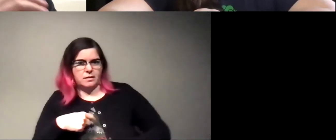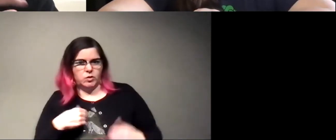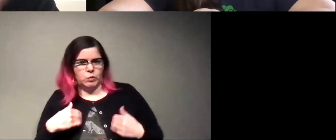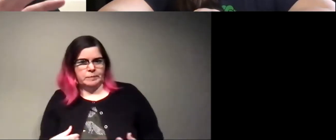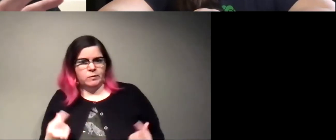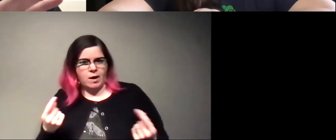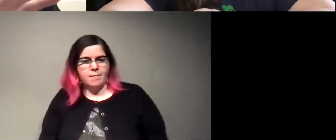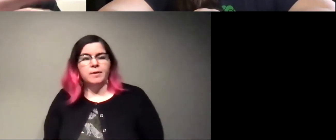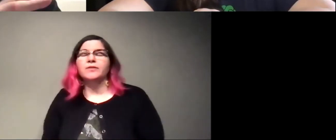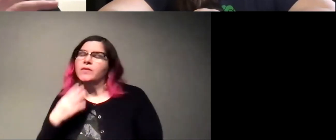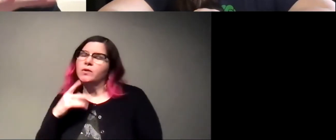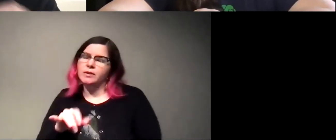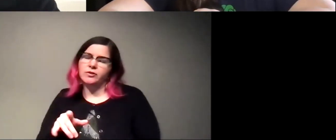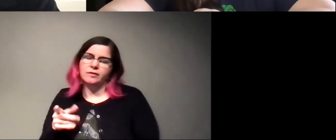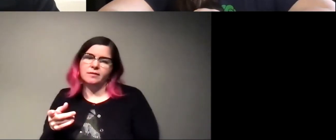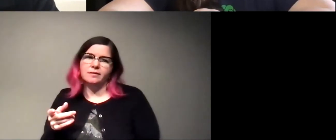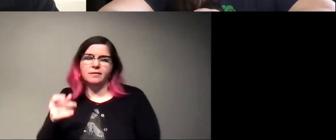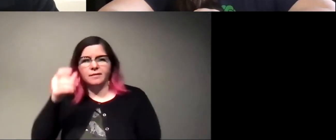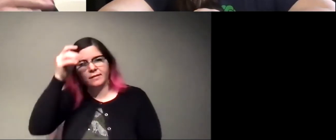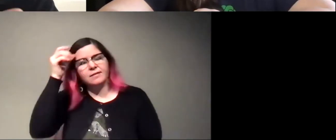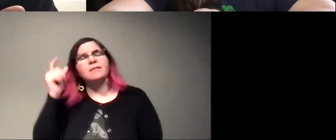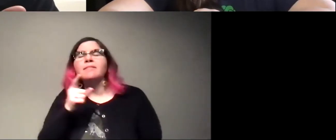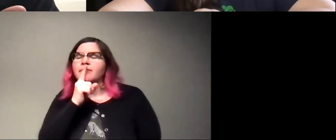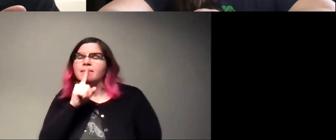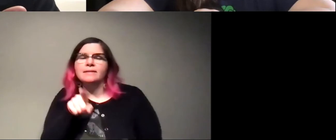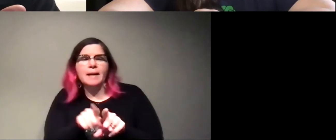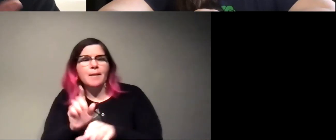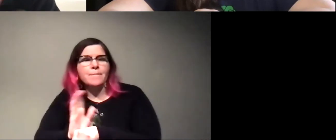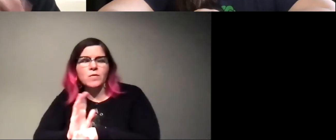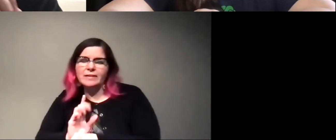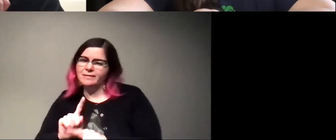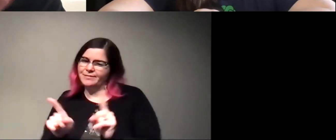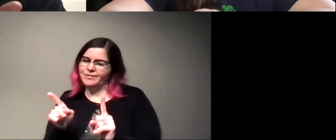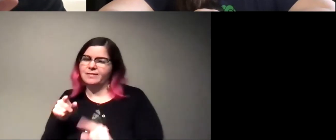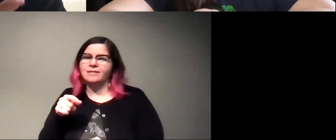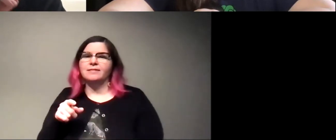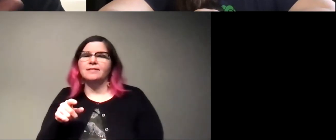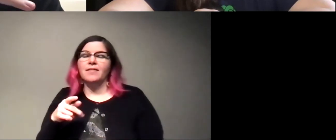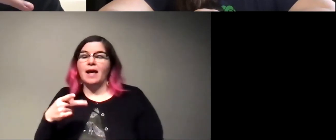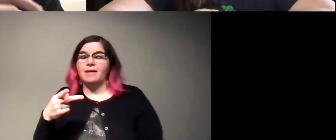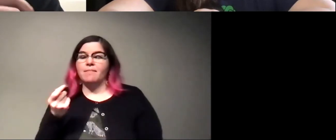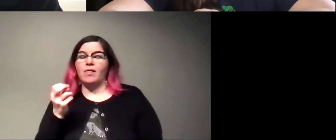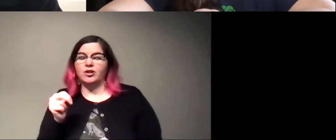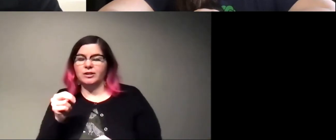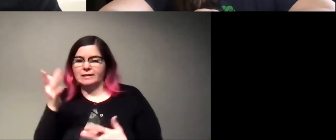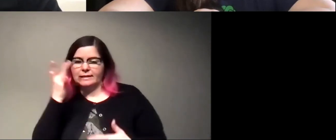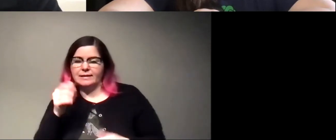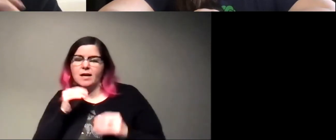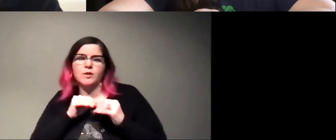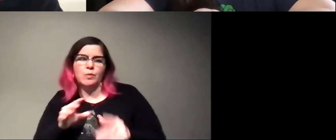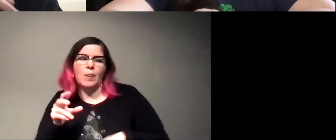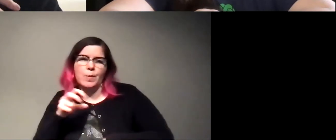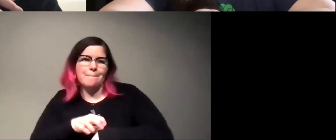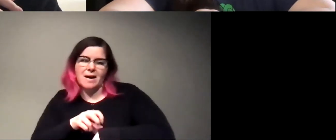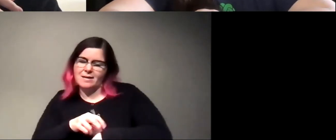unlike the zombie movies, the, the pathogen is not spread through like biting. So the ants